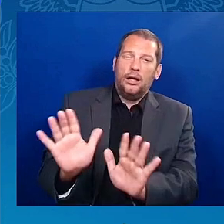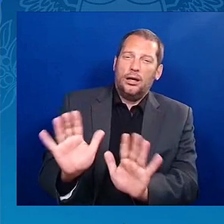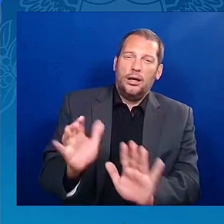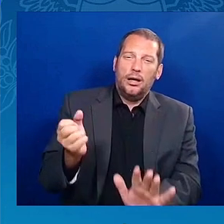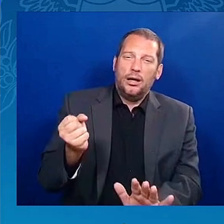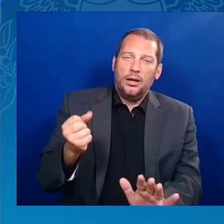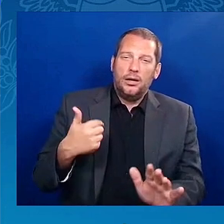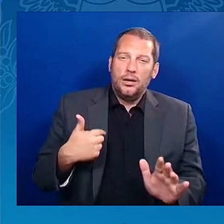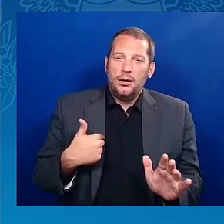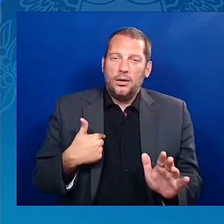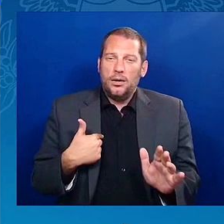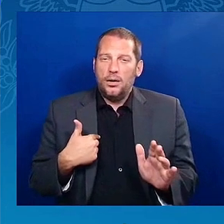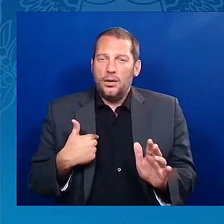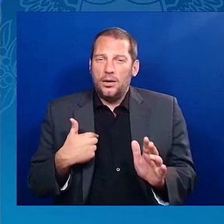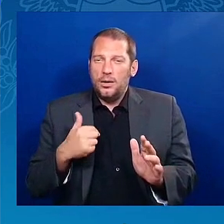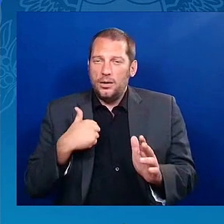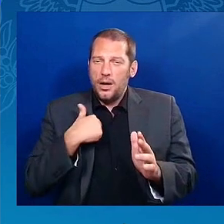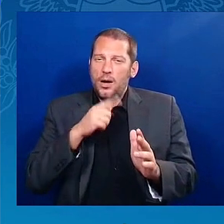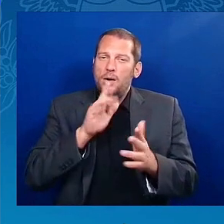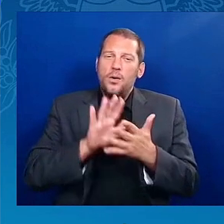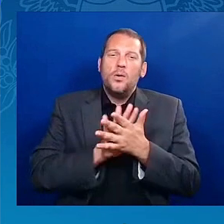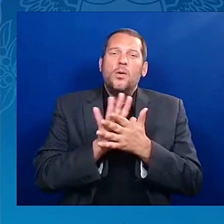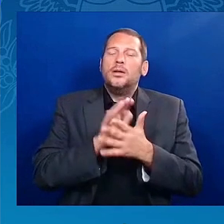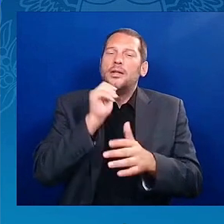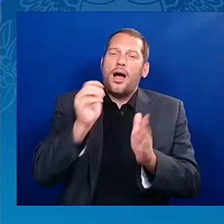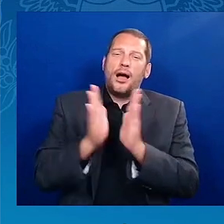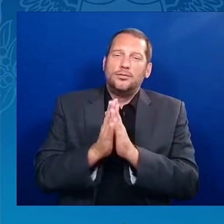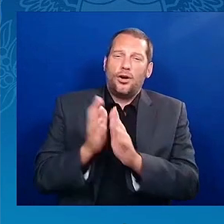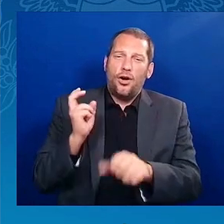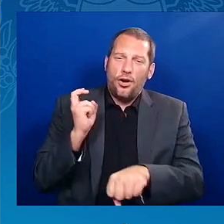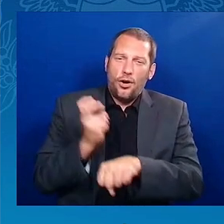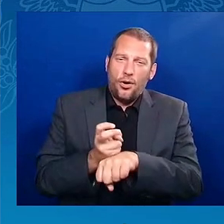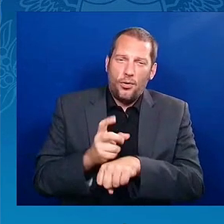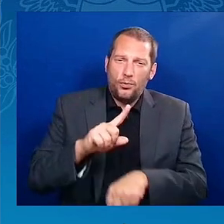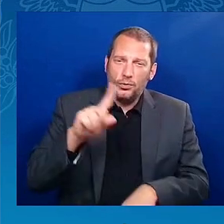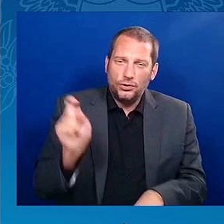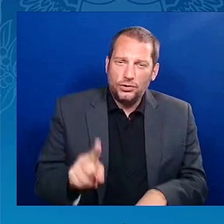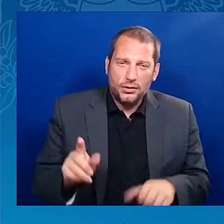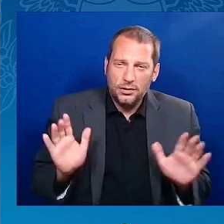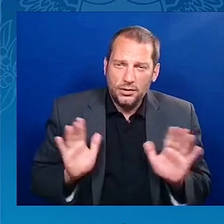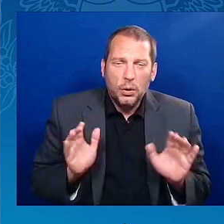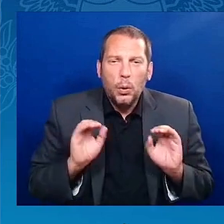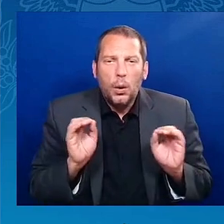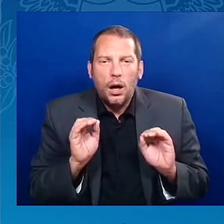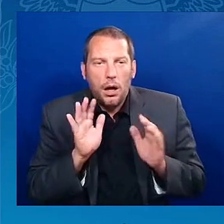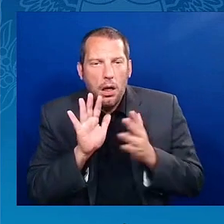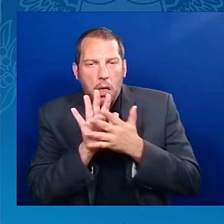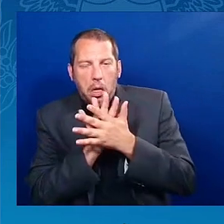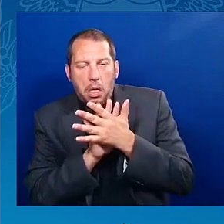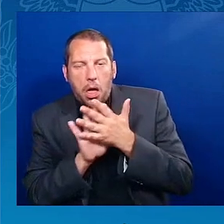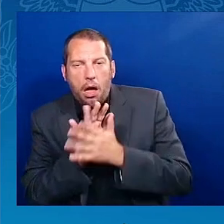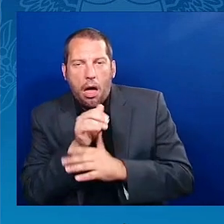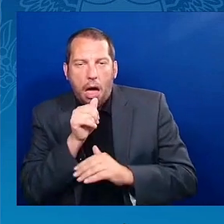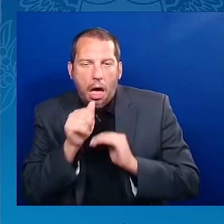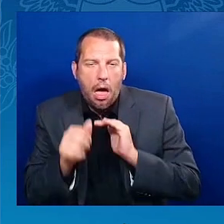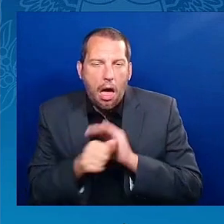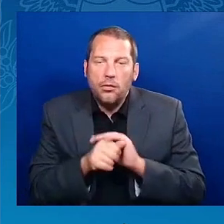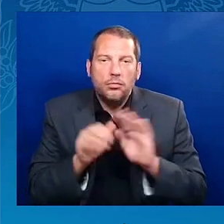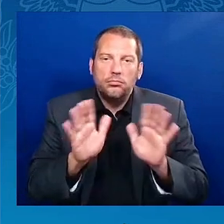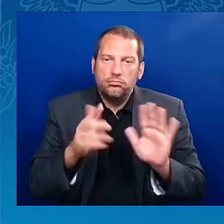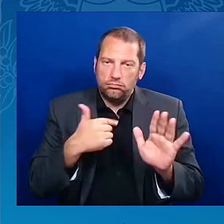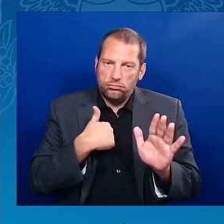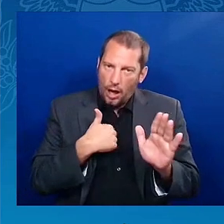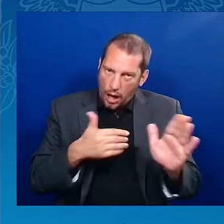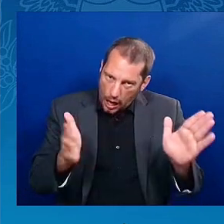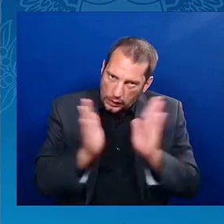Because this administration needs to get the word out of what they're actually doing and what they're actually accomplishing, so we can stop all this foolishness